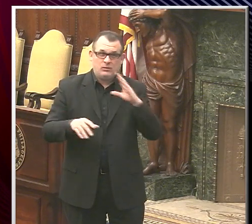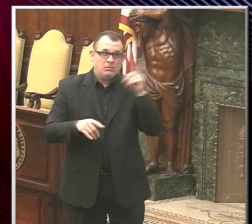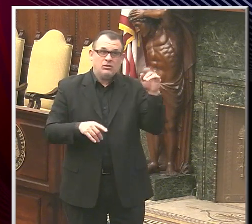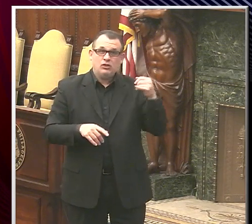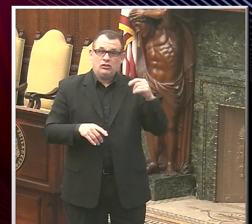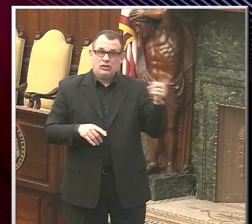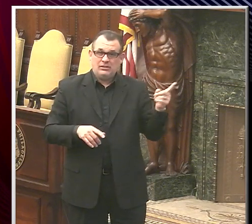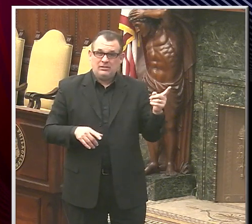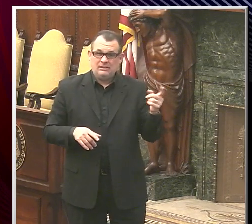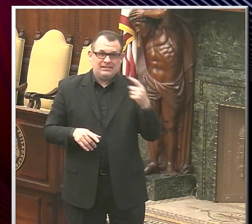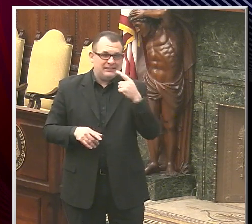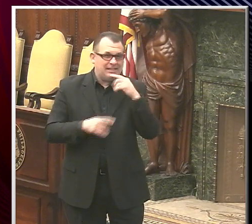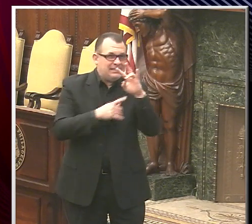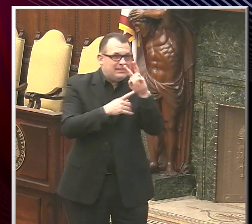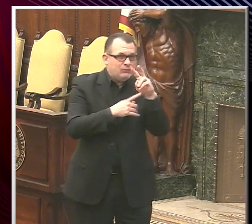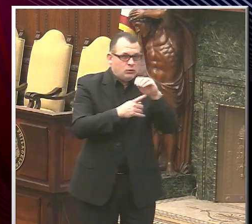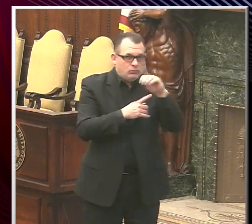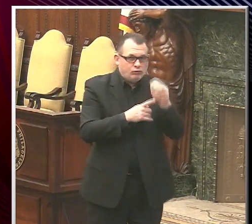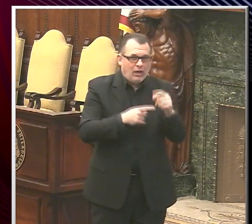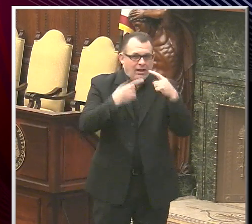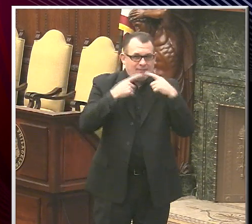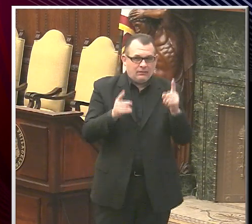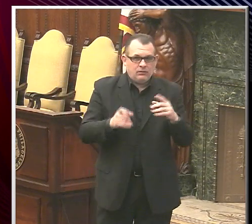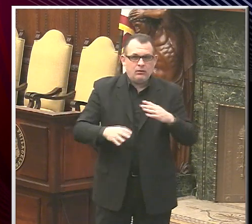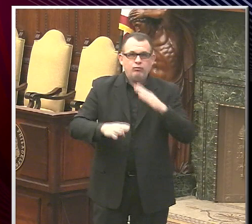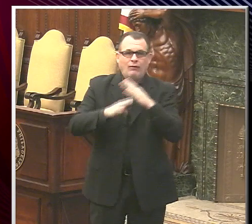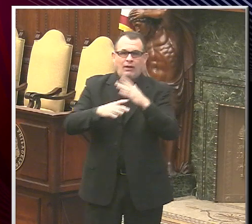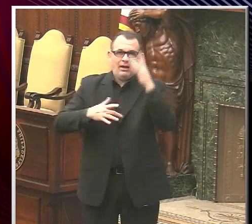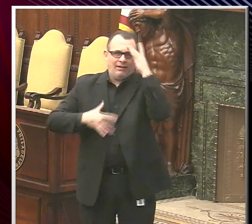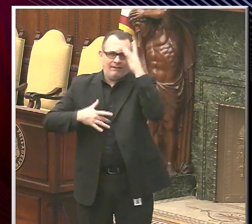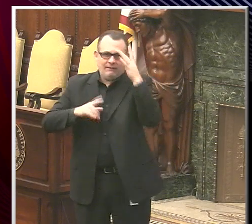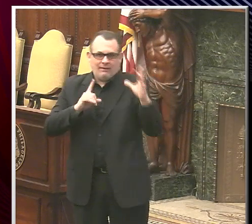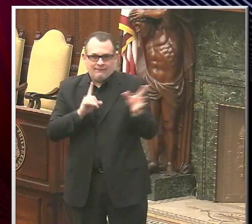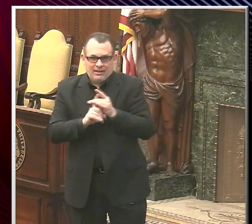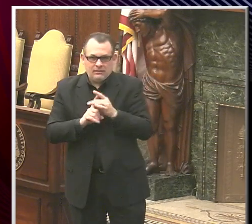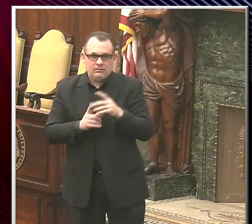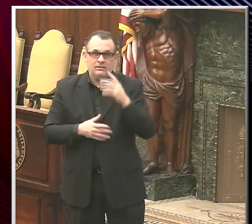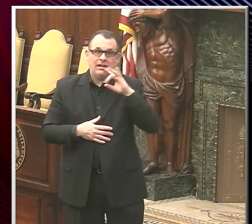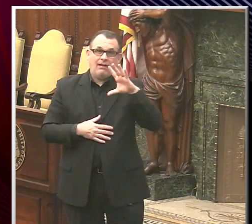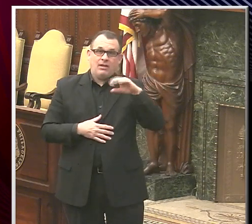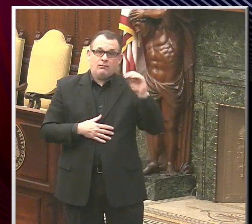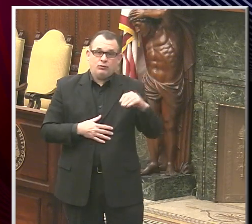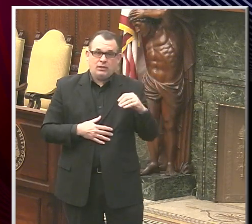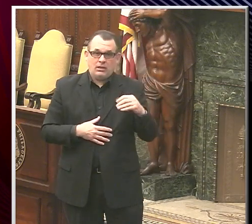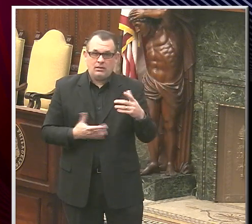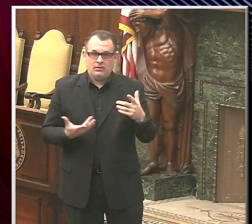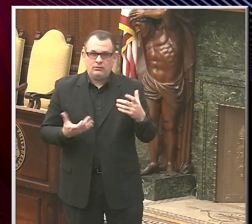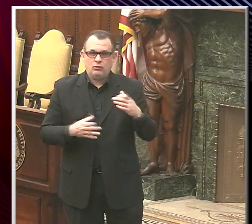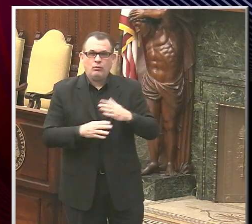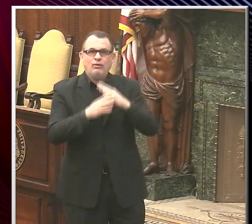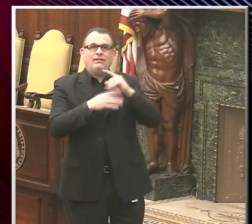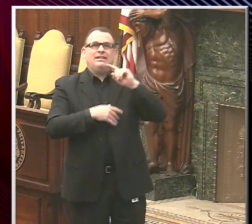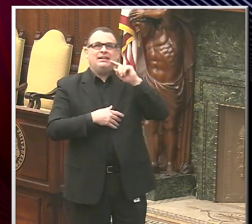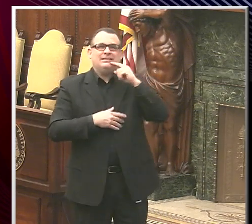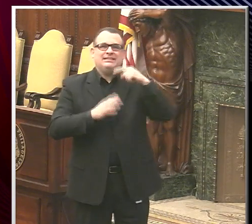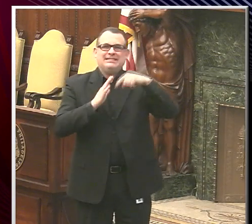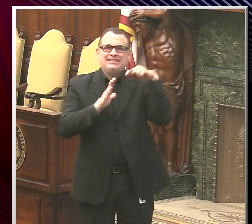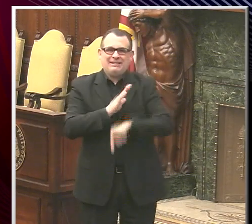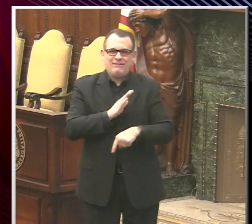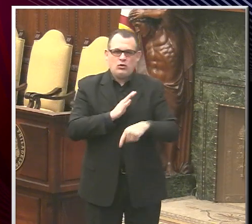that it's 72% effective at preventing infection, but it's 85% effective in preventing severe disease, which is more important.